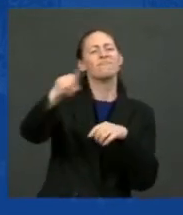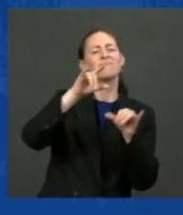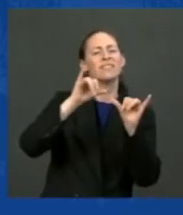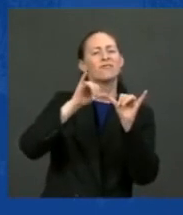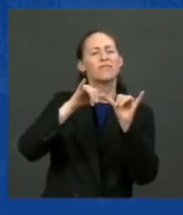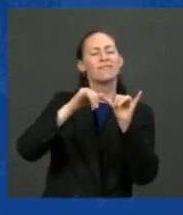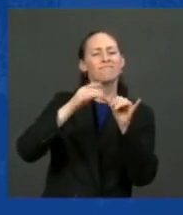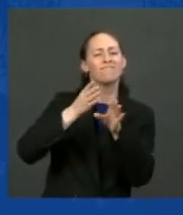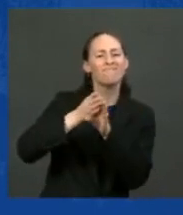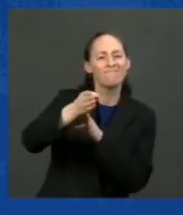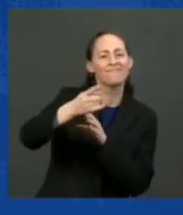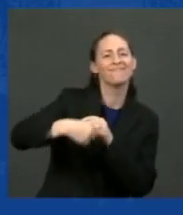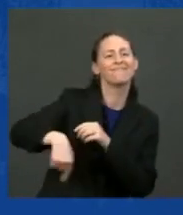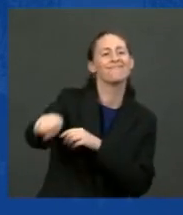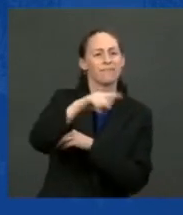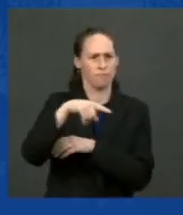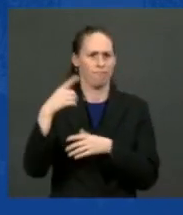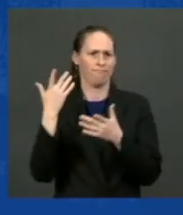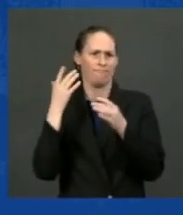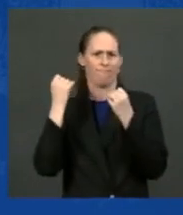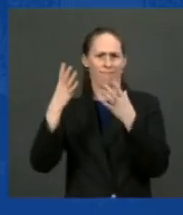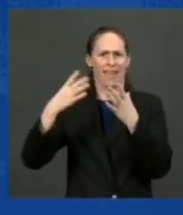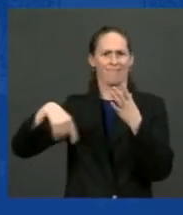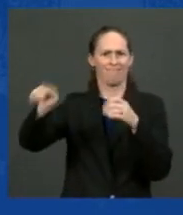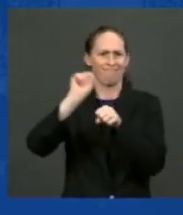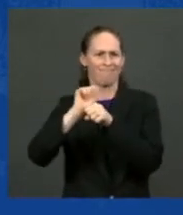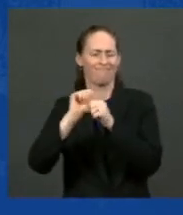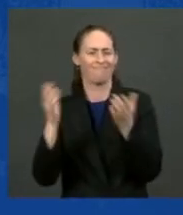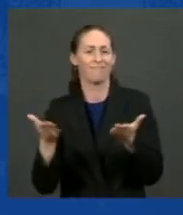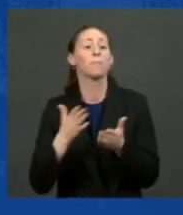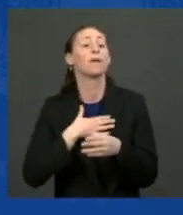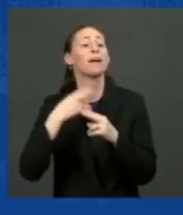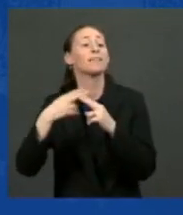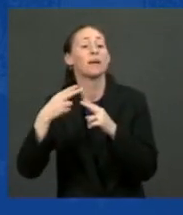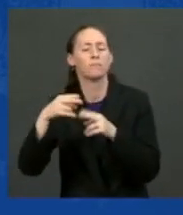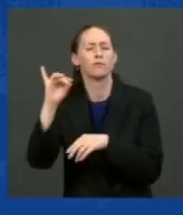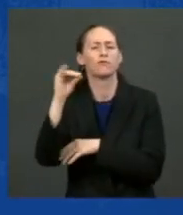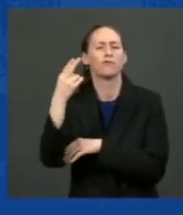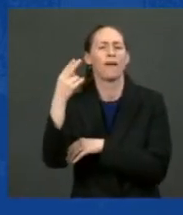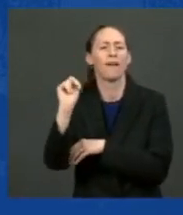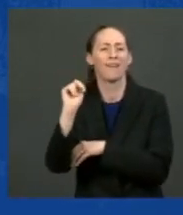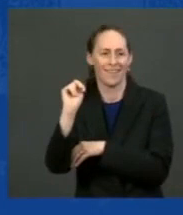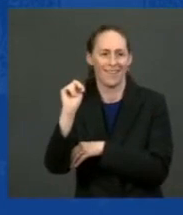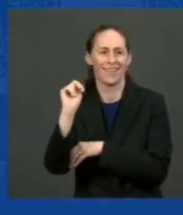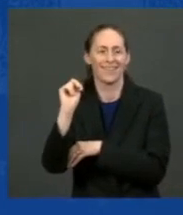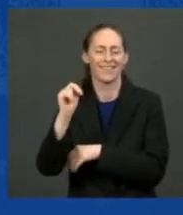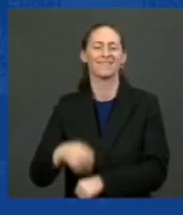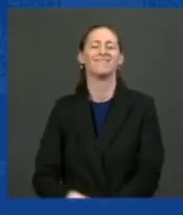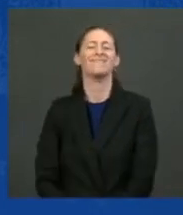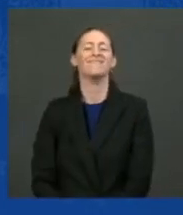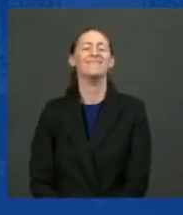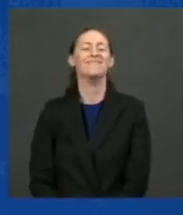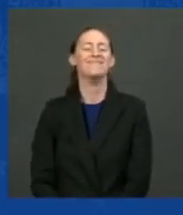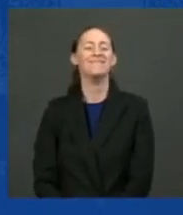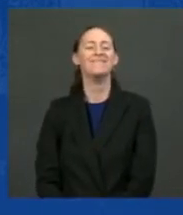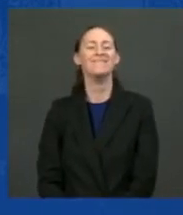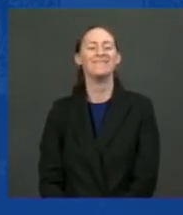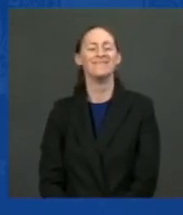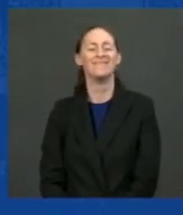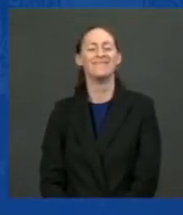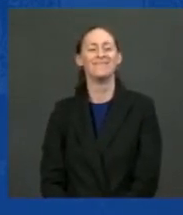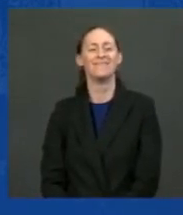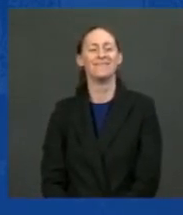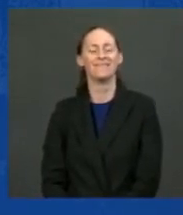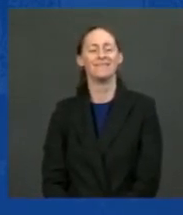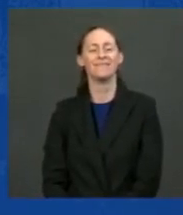Center. Right. My name is John Osika. I'm the training director for this organization. And for statewide, we have